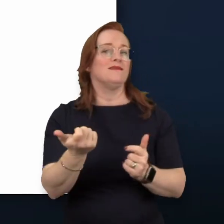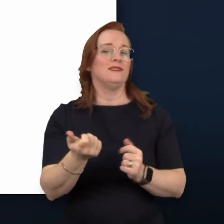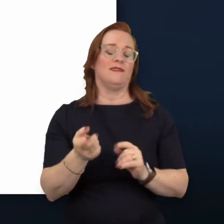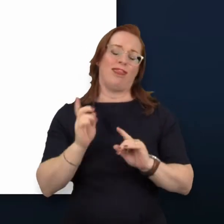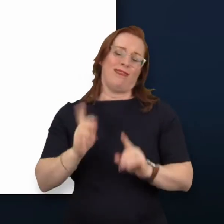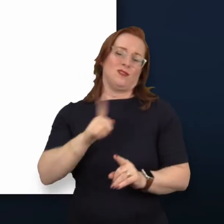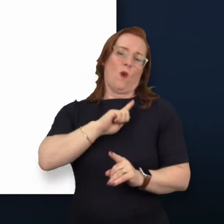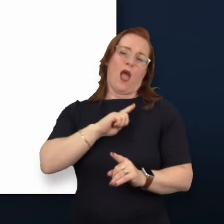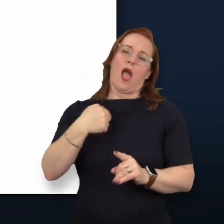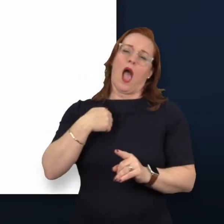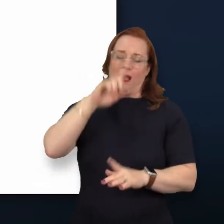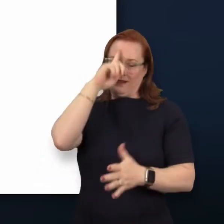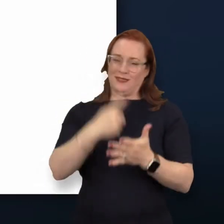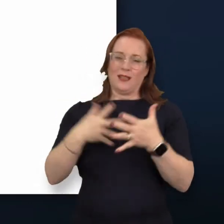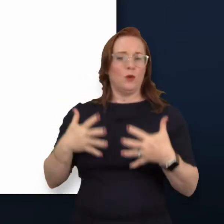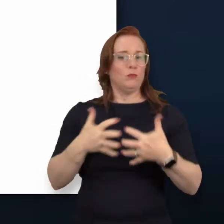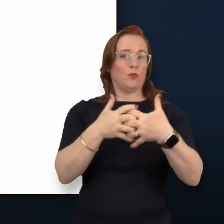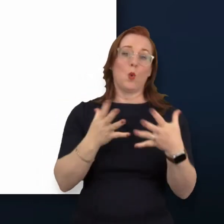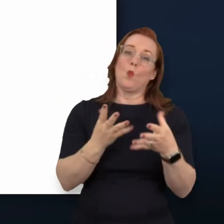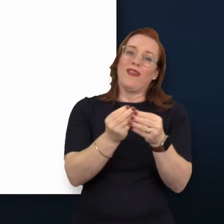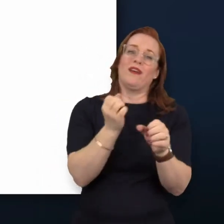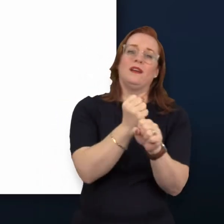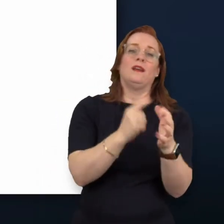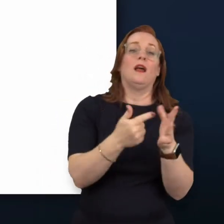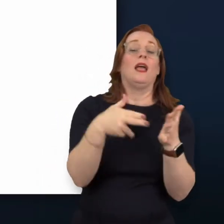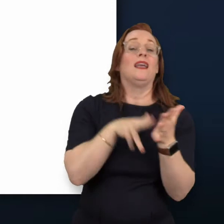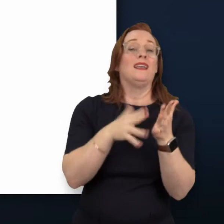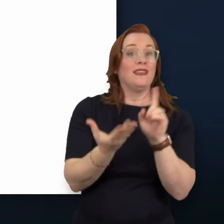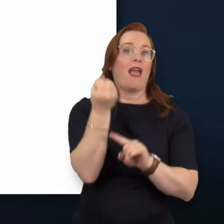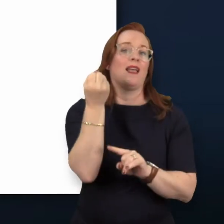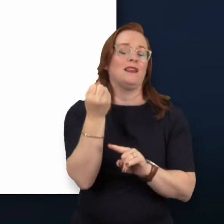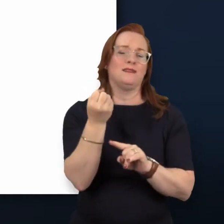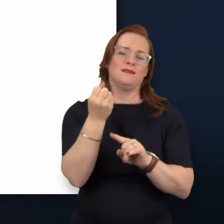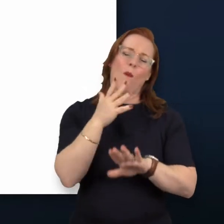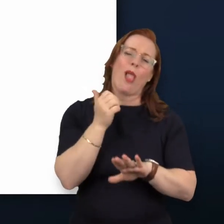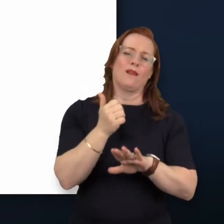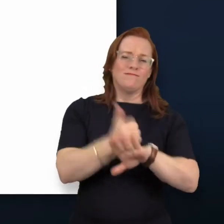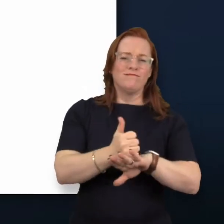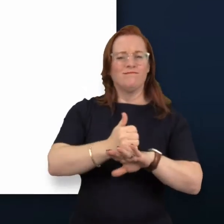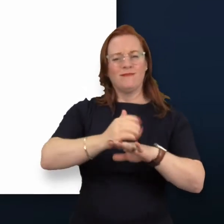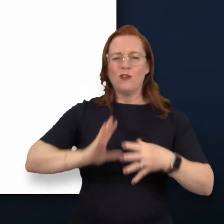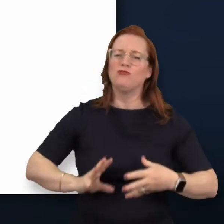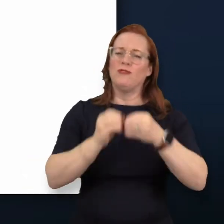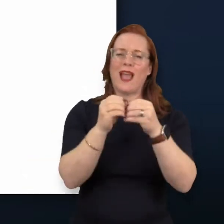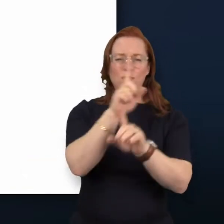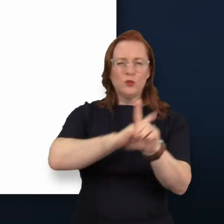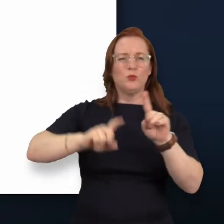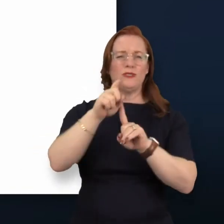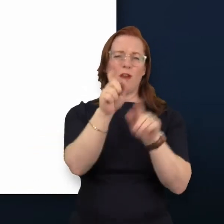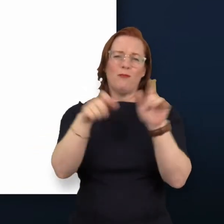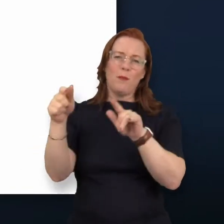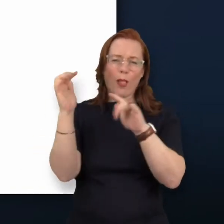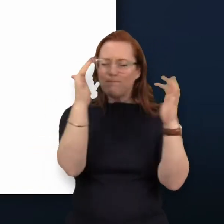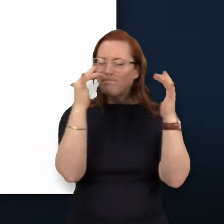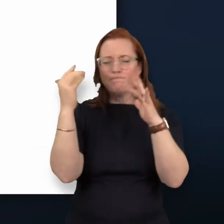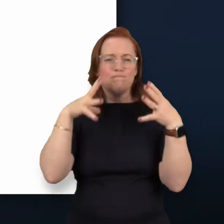reason why I chose to partner with GAIN and help create a community of like-minded people so